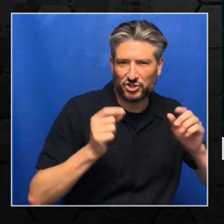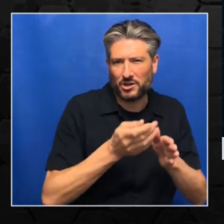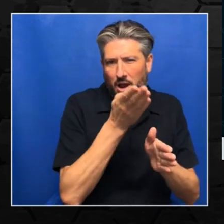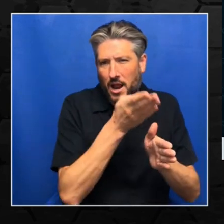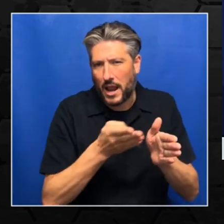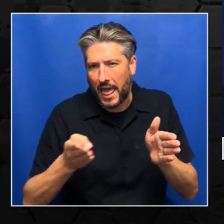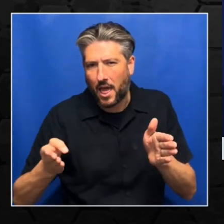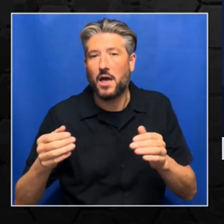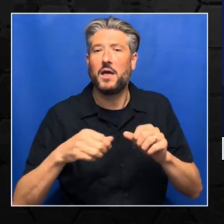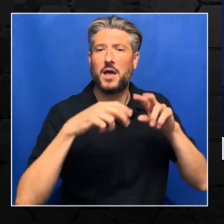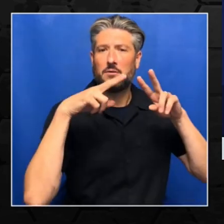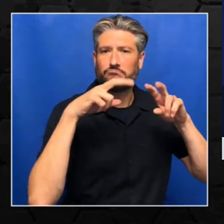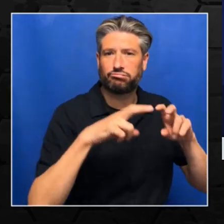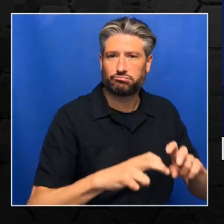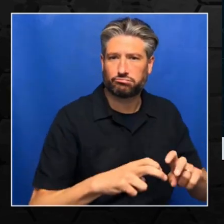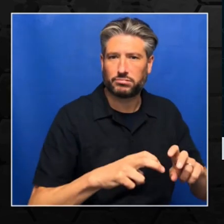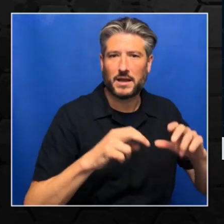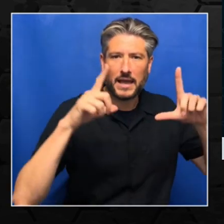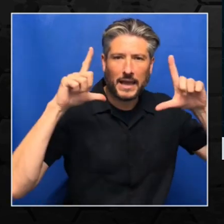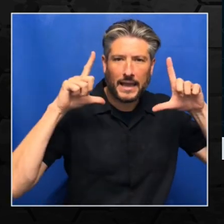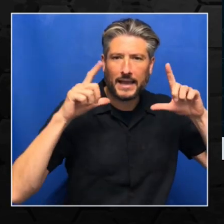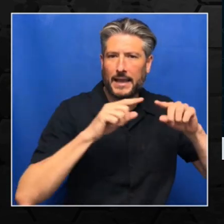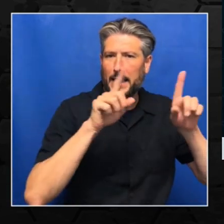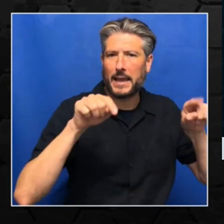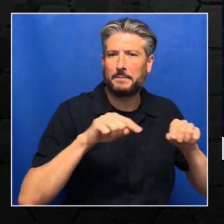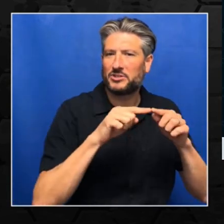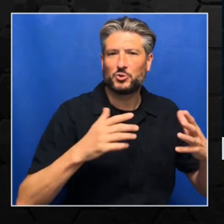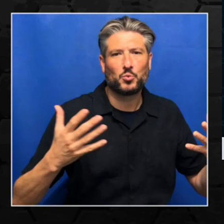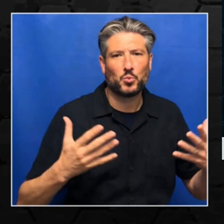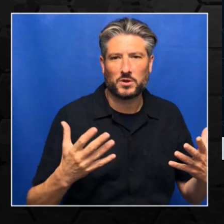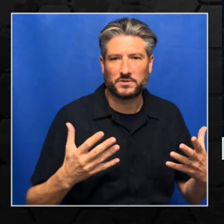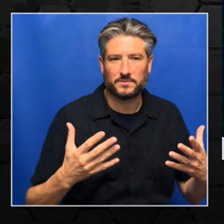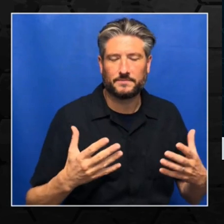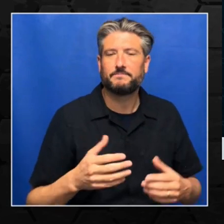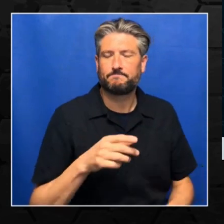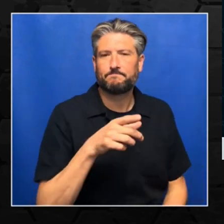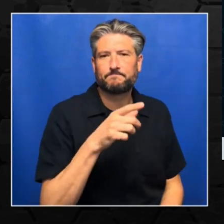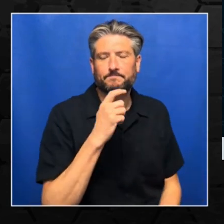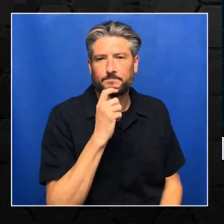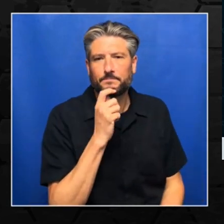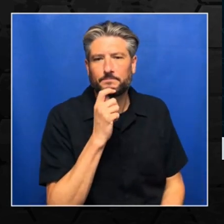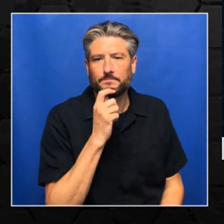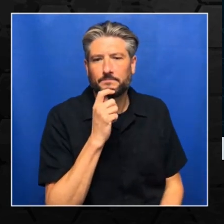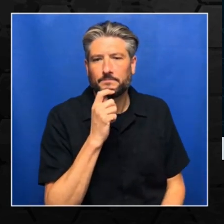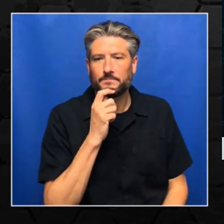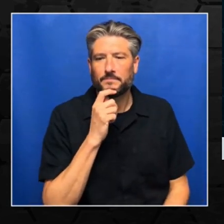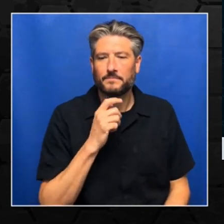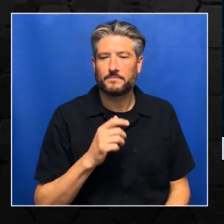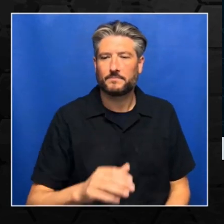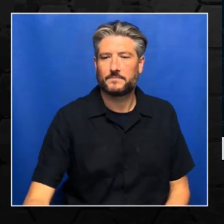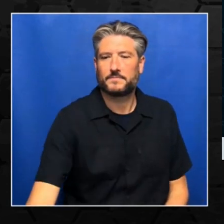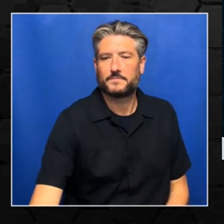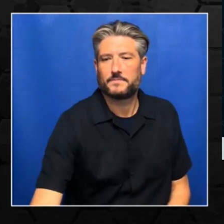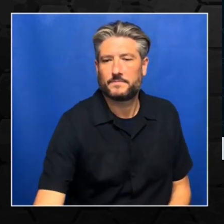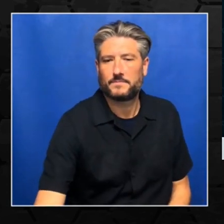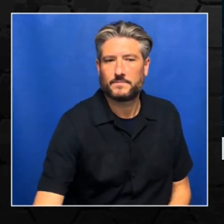example that I can give is we can think. Suppose we have a model that